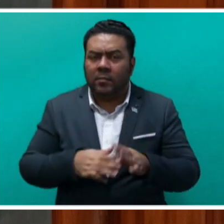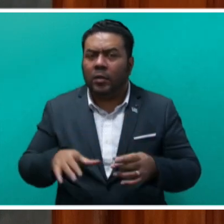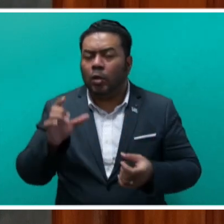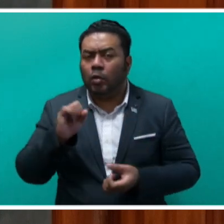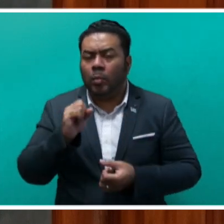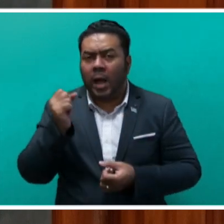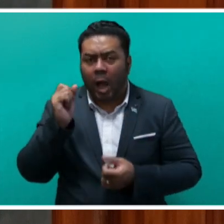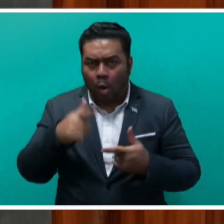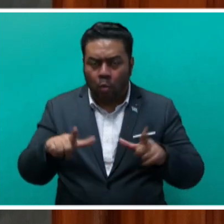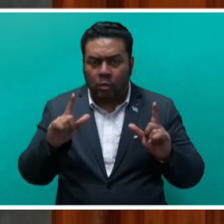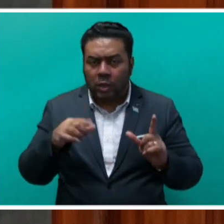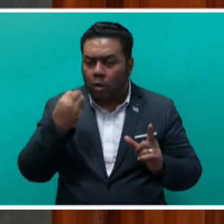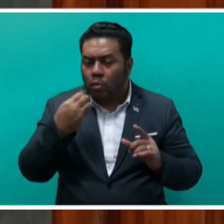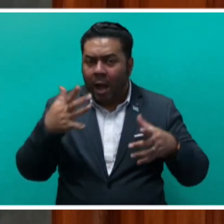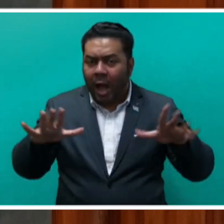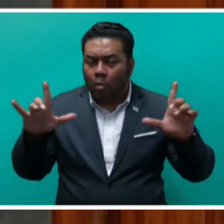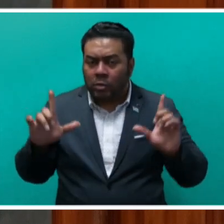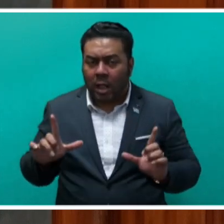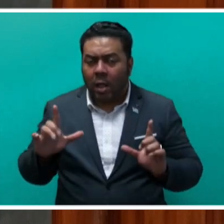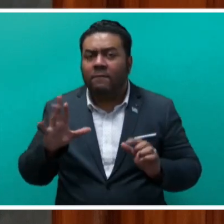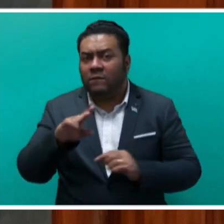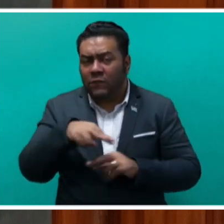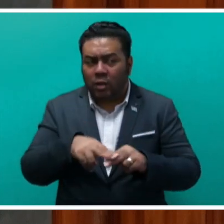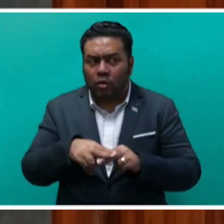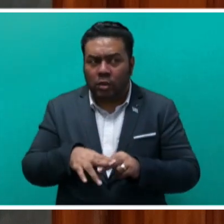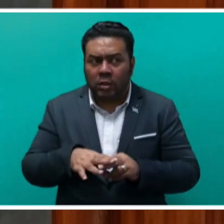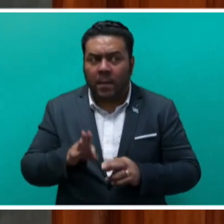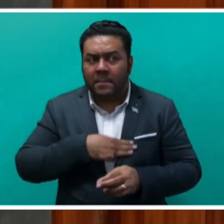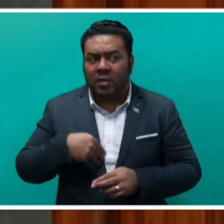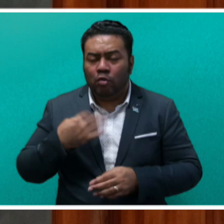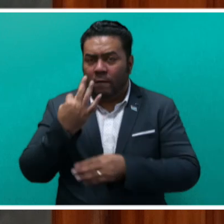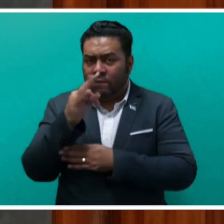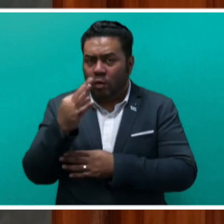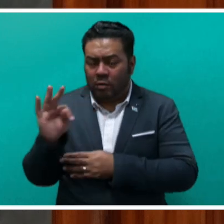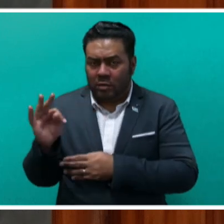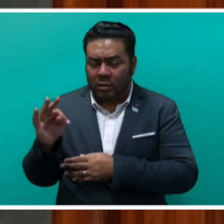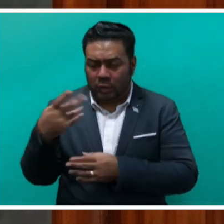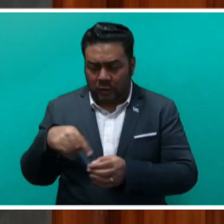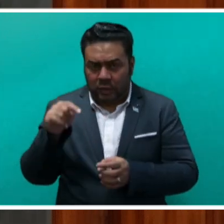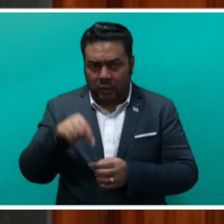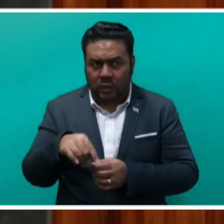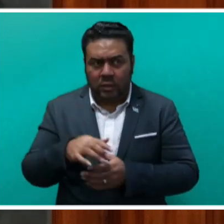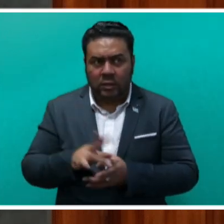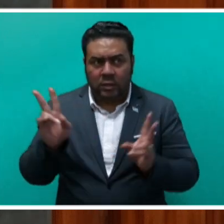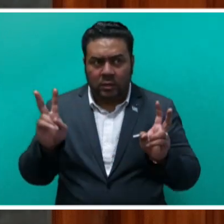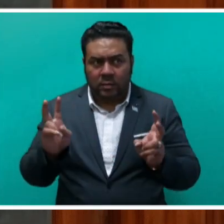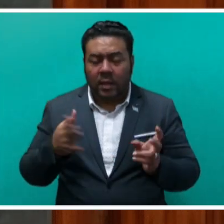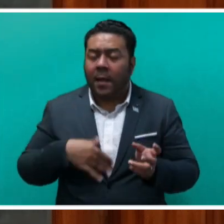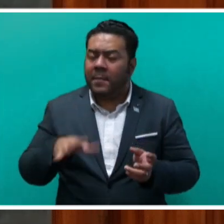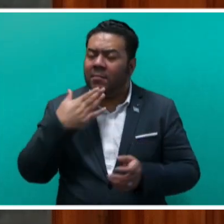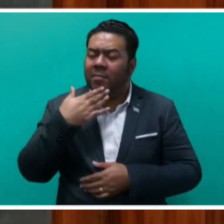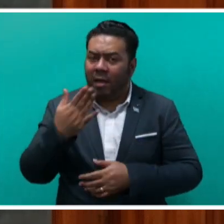of Fiji, raising a crucial question on the role of the Minister of Forestry in this regard. I must thank Honourable